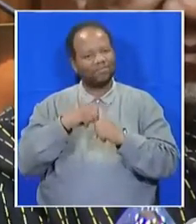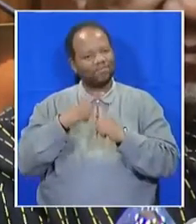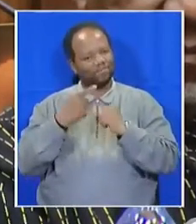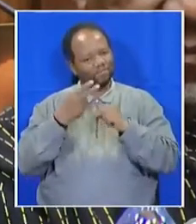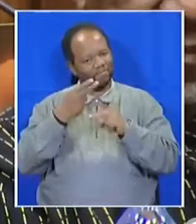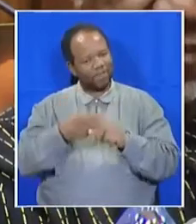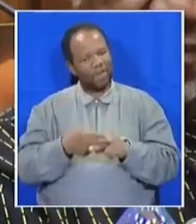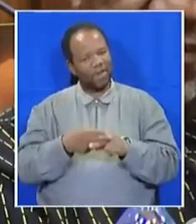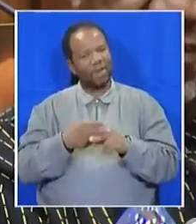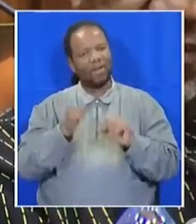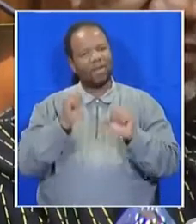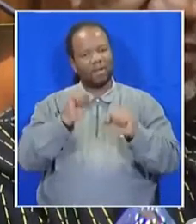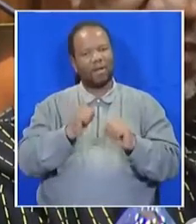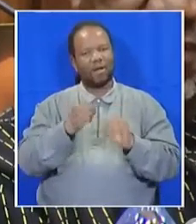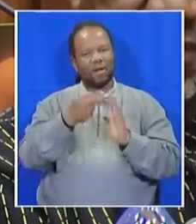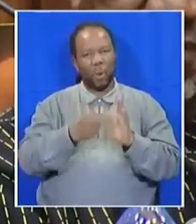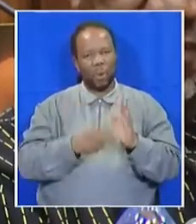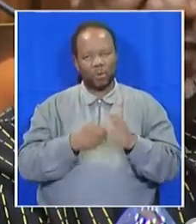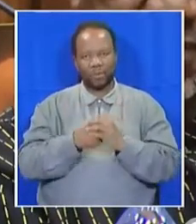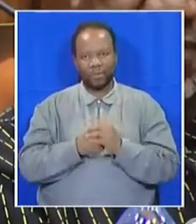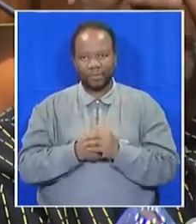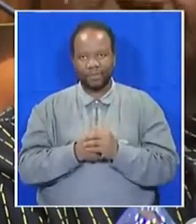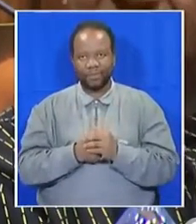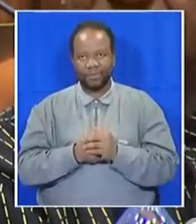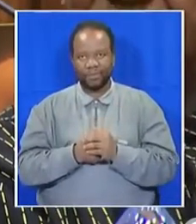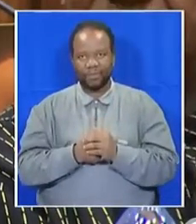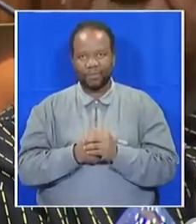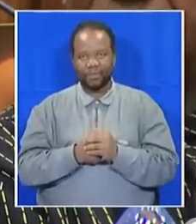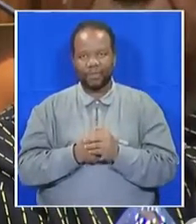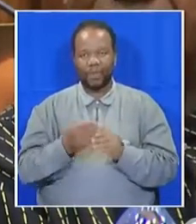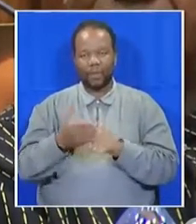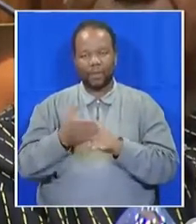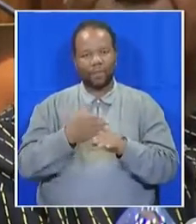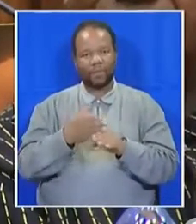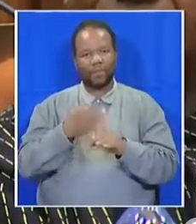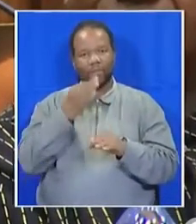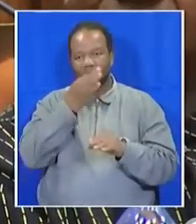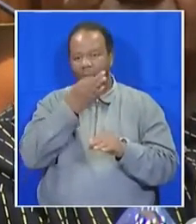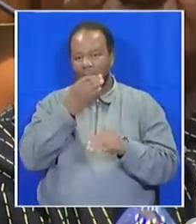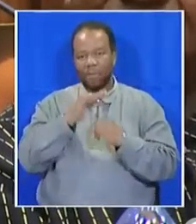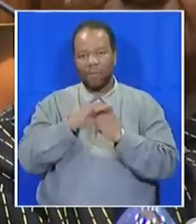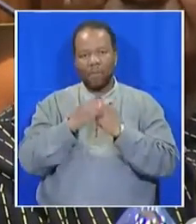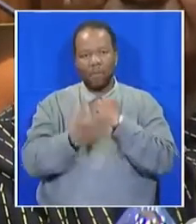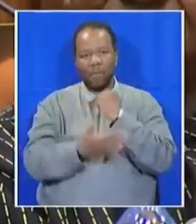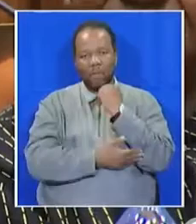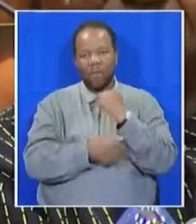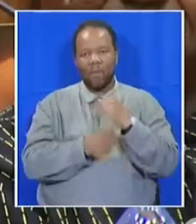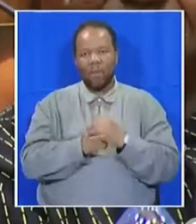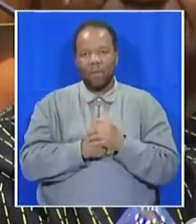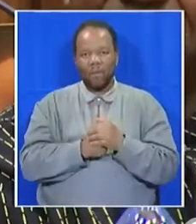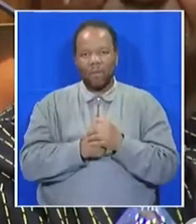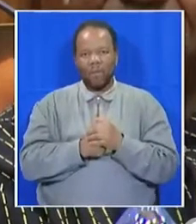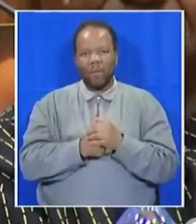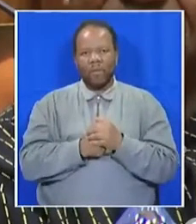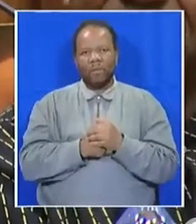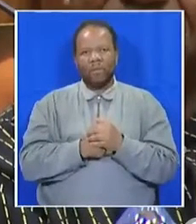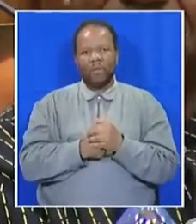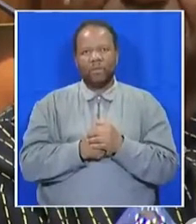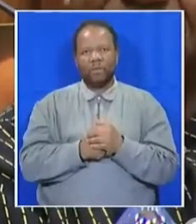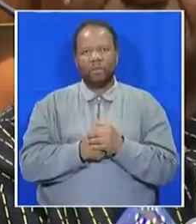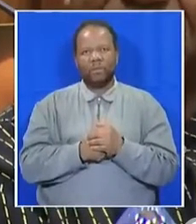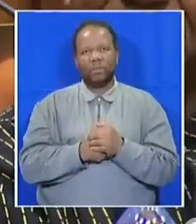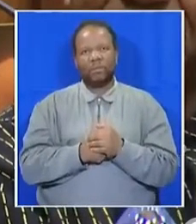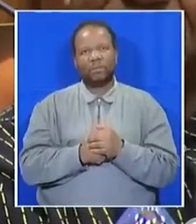about. Let me just say in conclusion, I have to tell you that when I watched